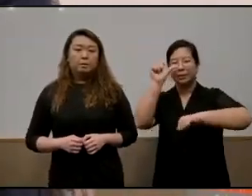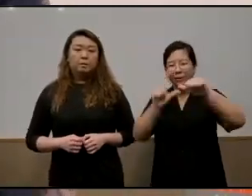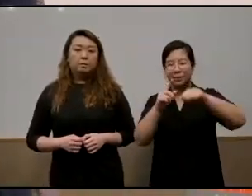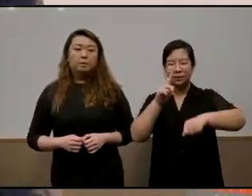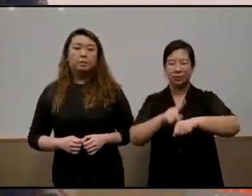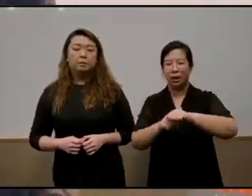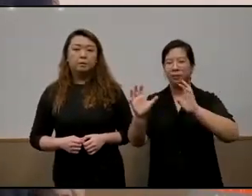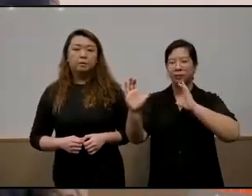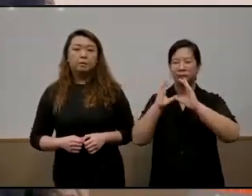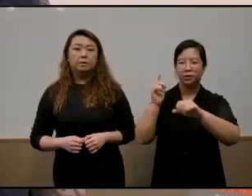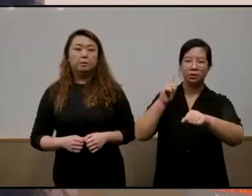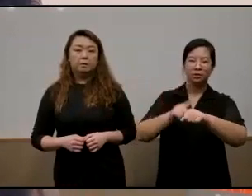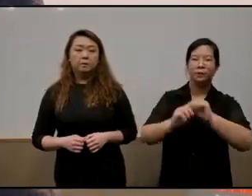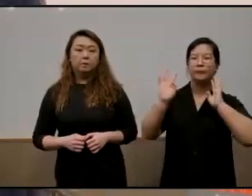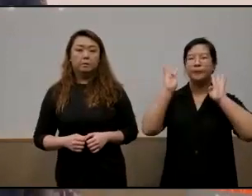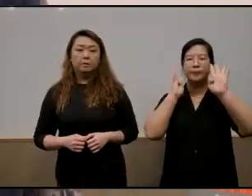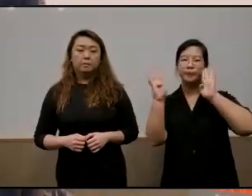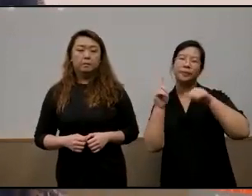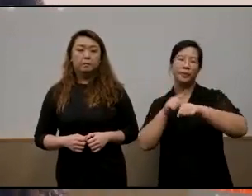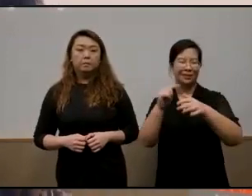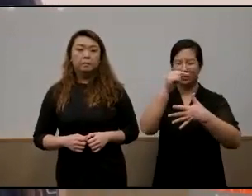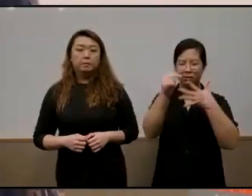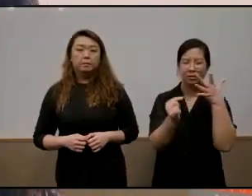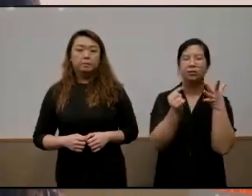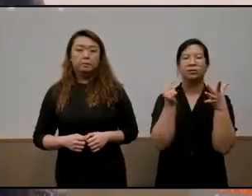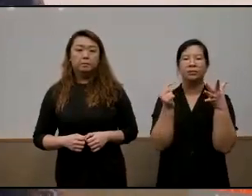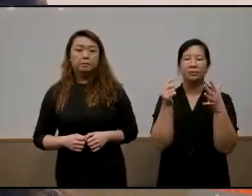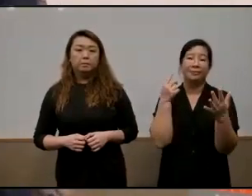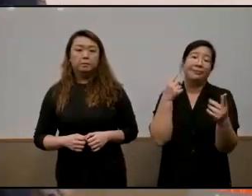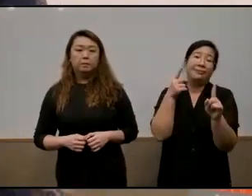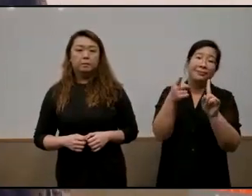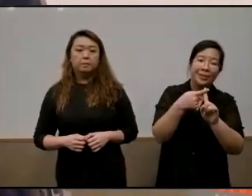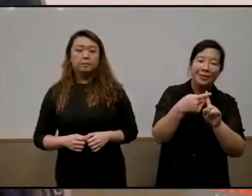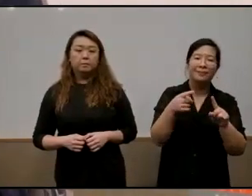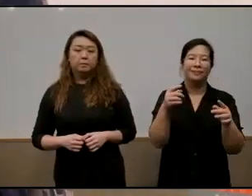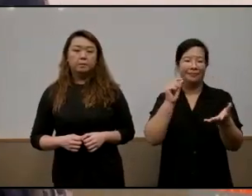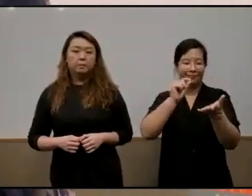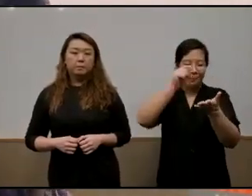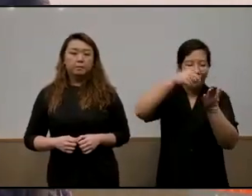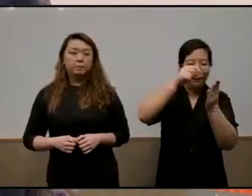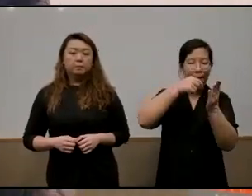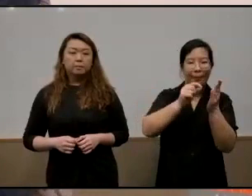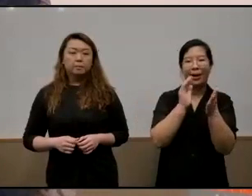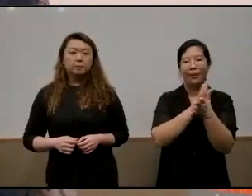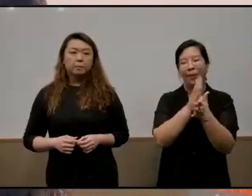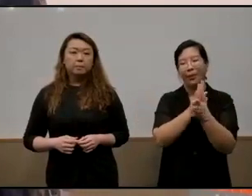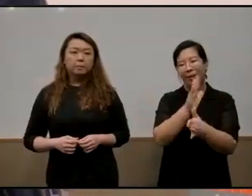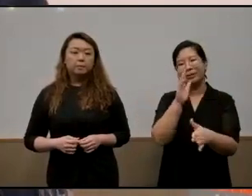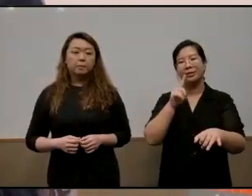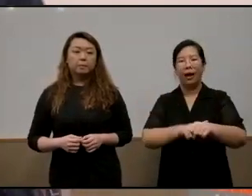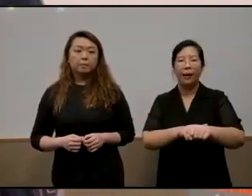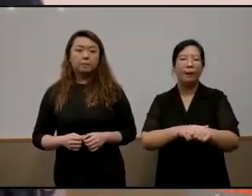their conversation time their creation time as well as their marking papers time so this this is what i mean by